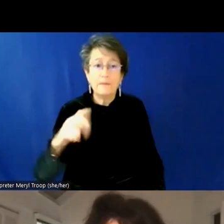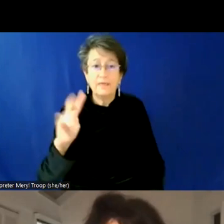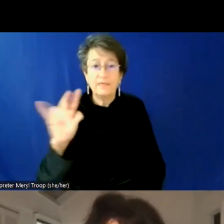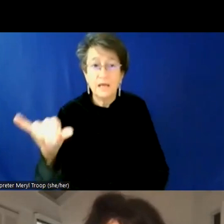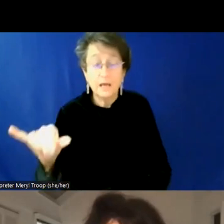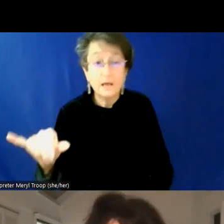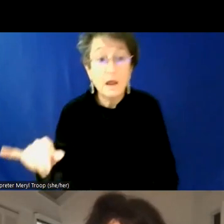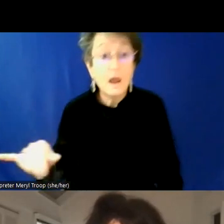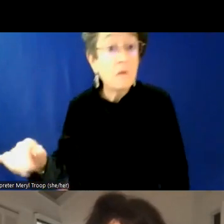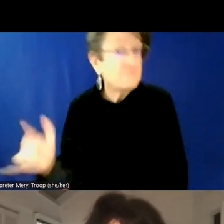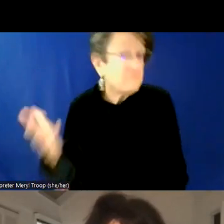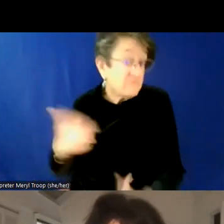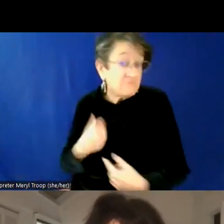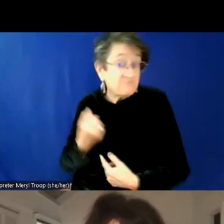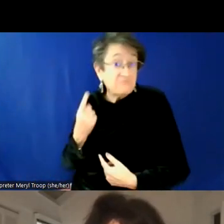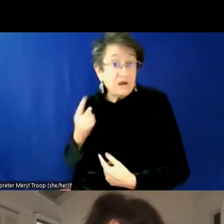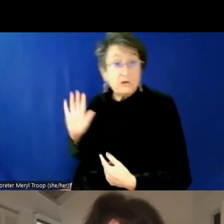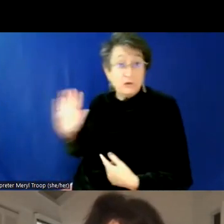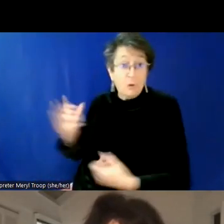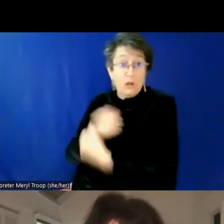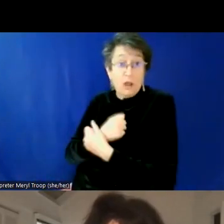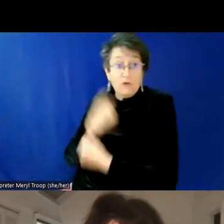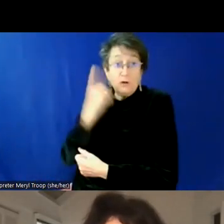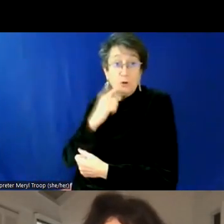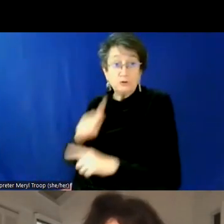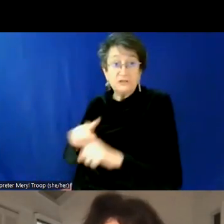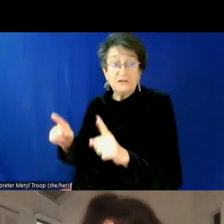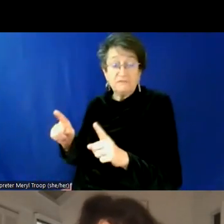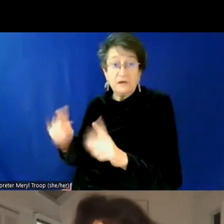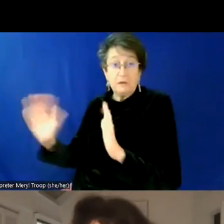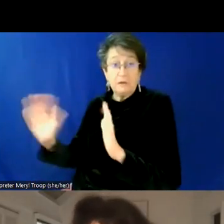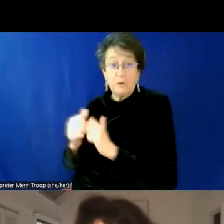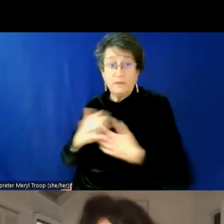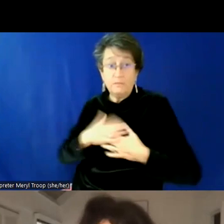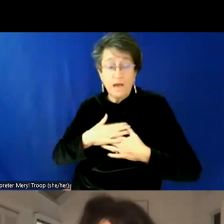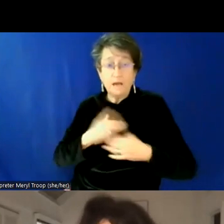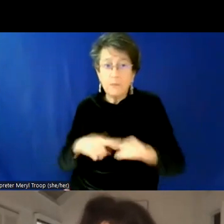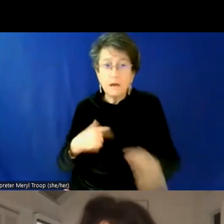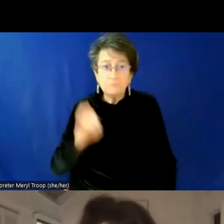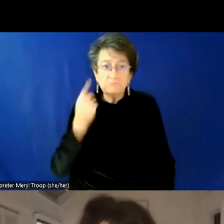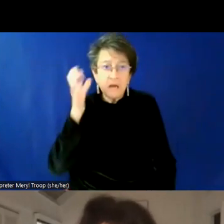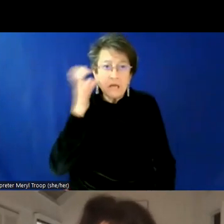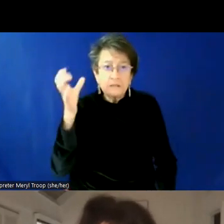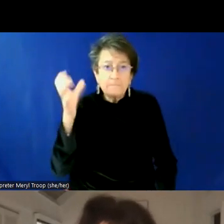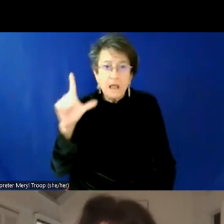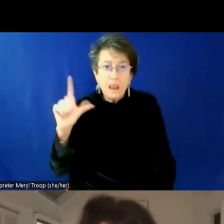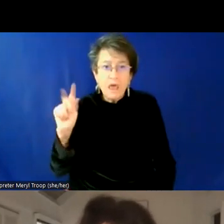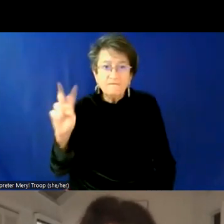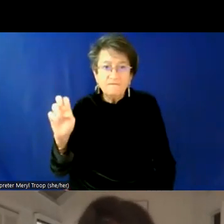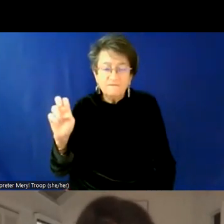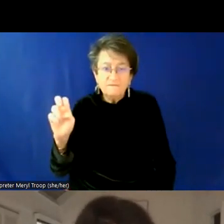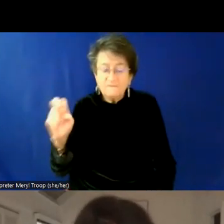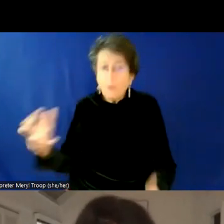love looks different than mine, I know what it means to want to be loved and to have someone to love. Um, that's, that's affirming to me. And I think that's great.